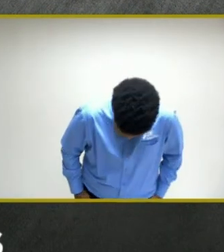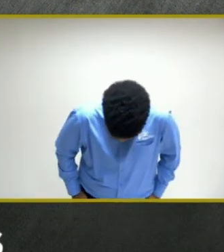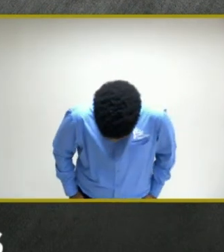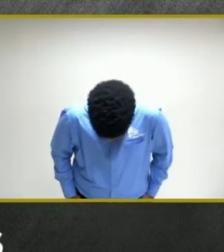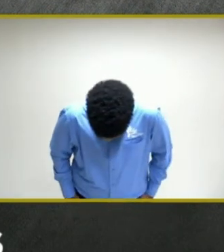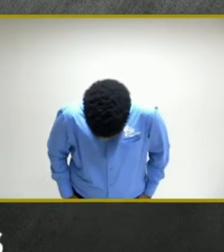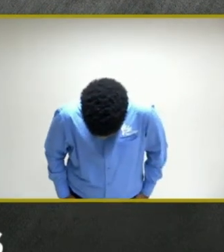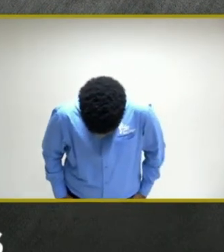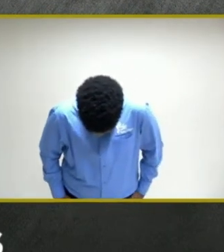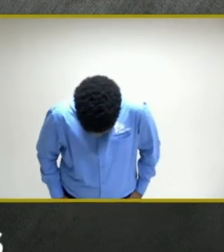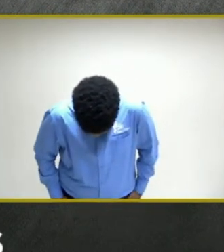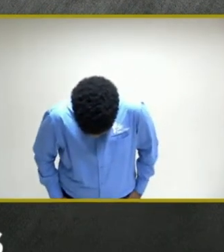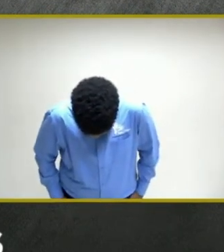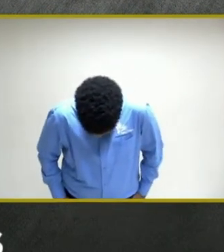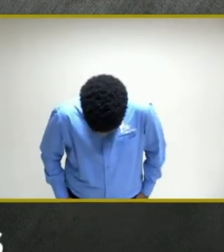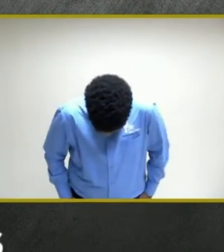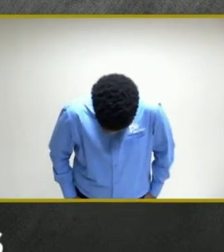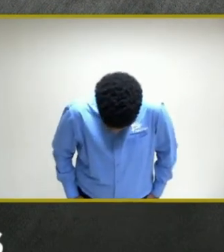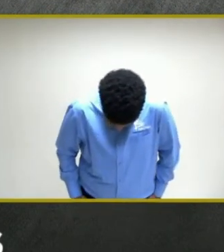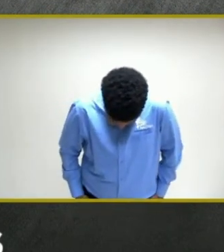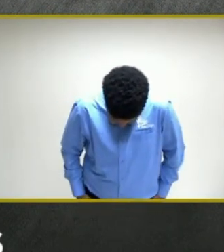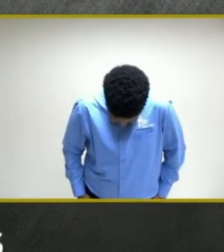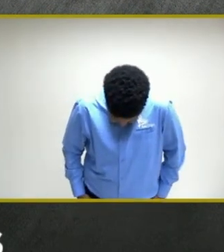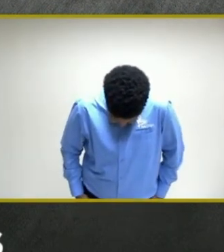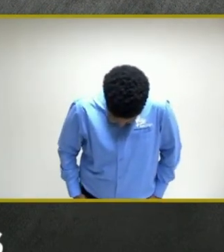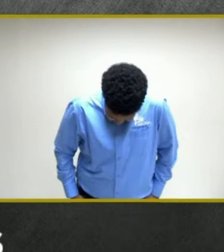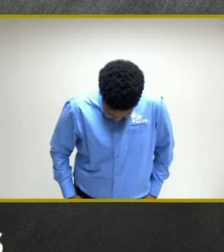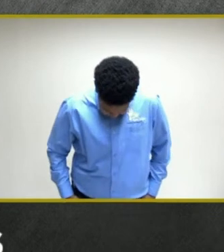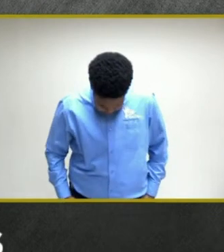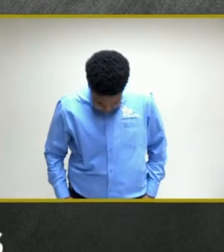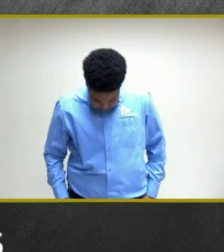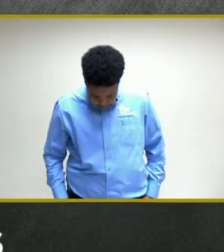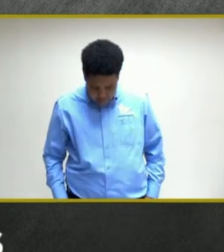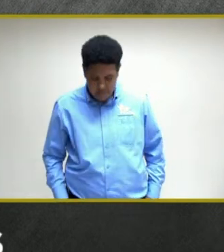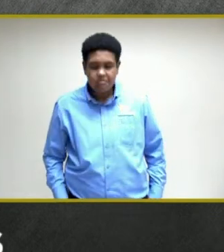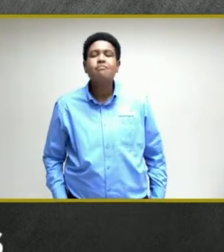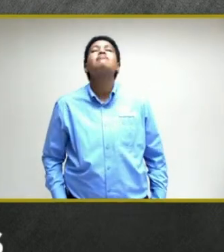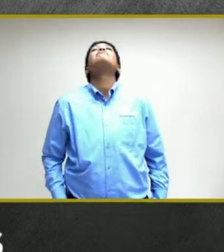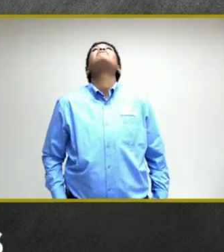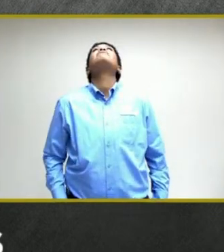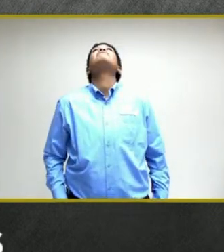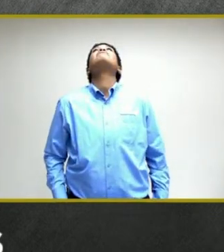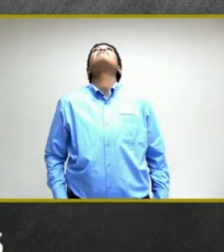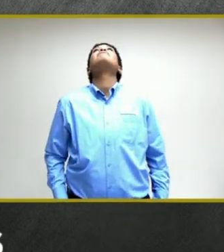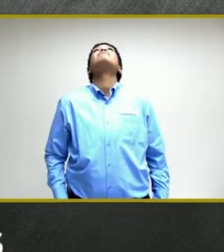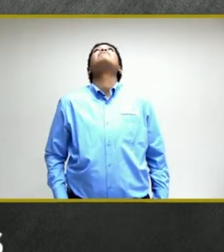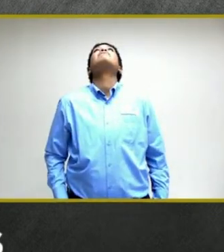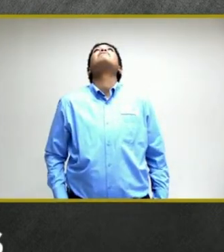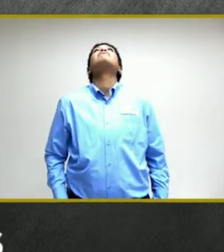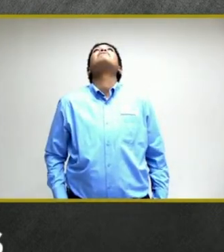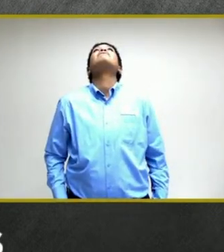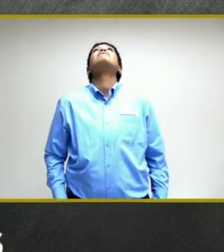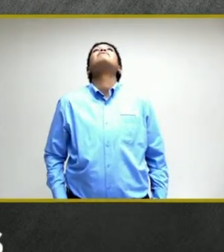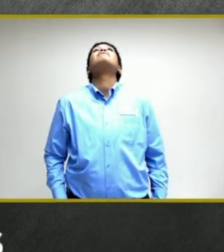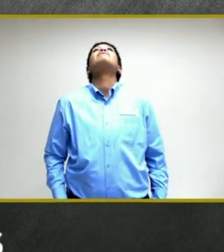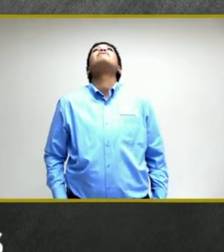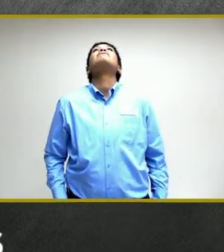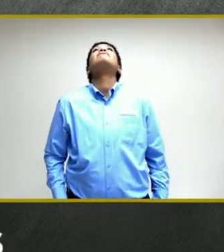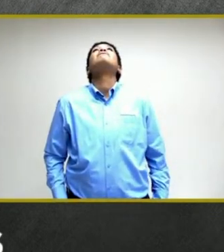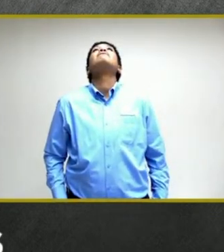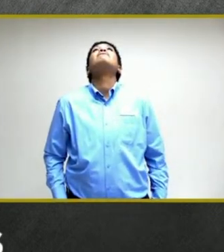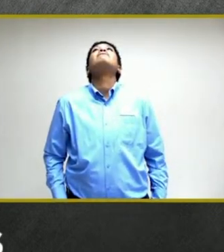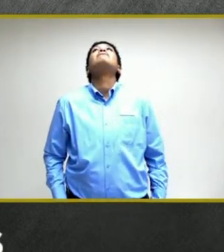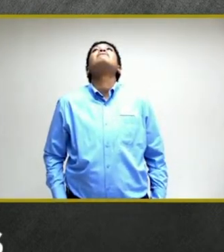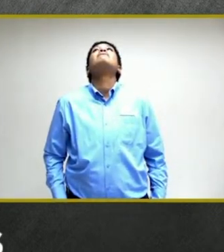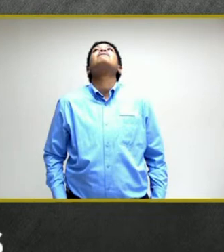Good evening, everybody. My questions are related to, well, the new